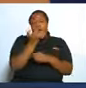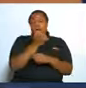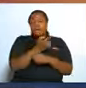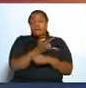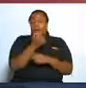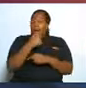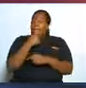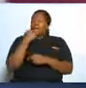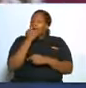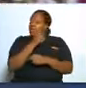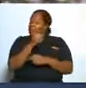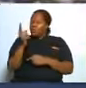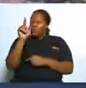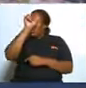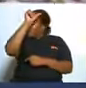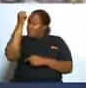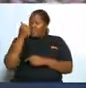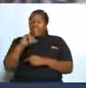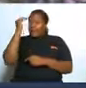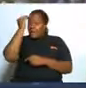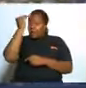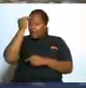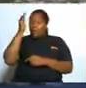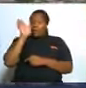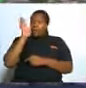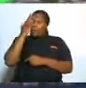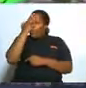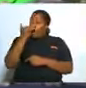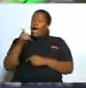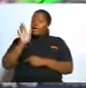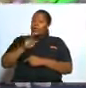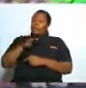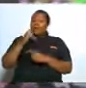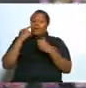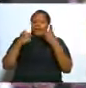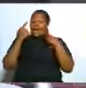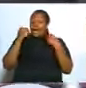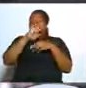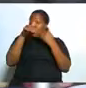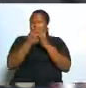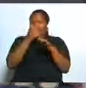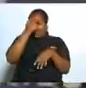I told you you will never know why is she crying because sometimes even herself